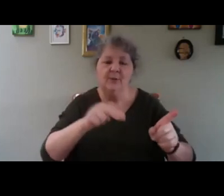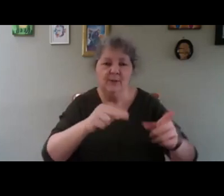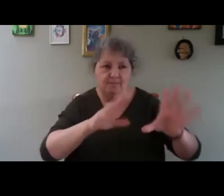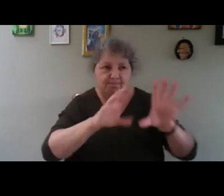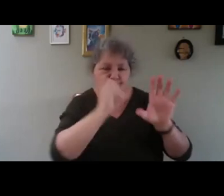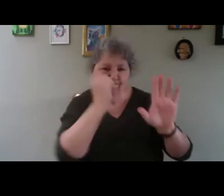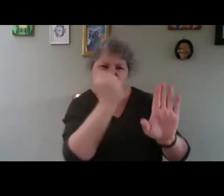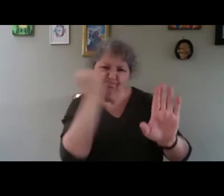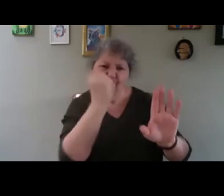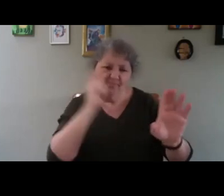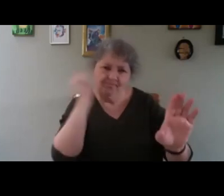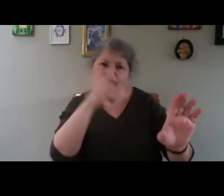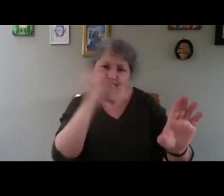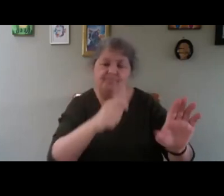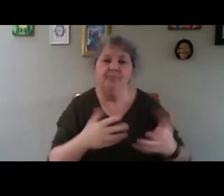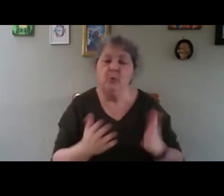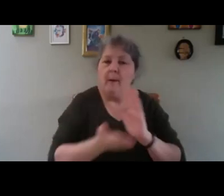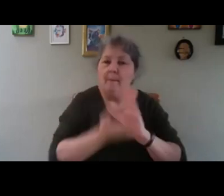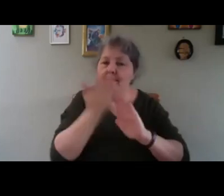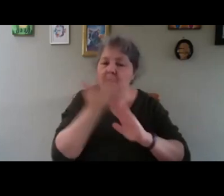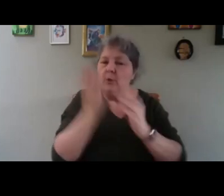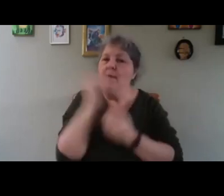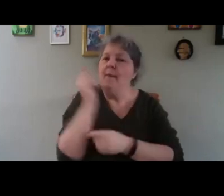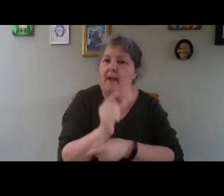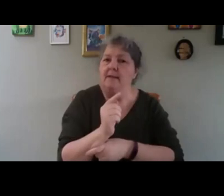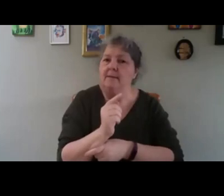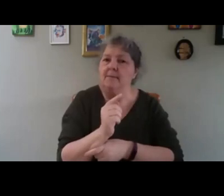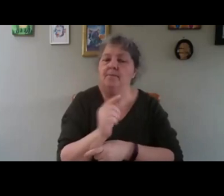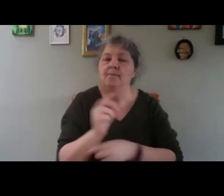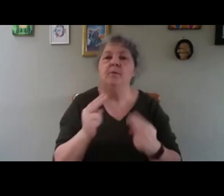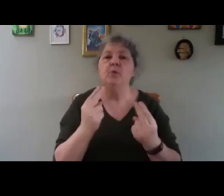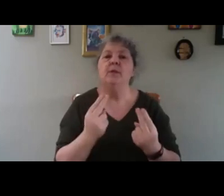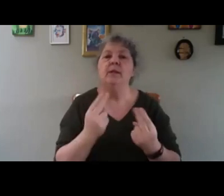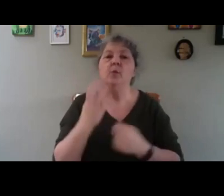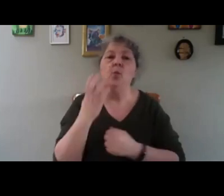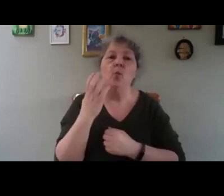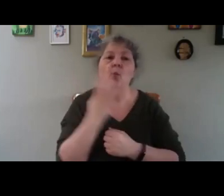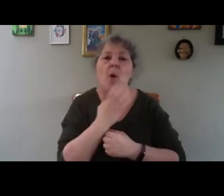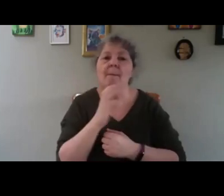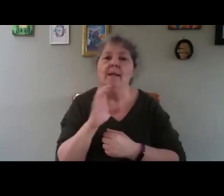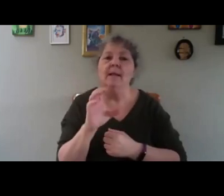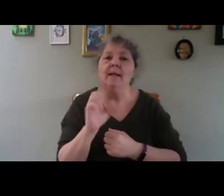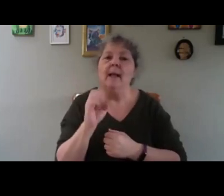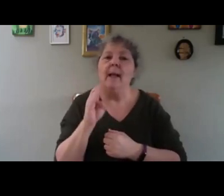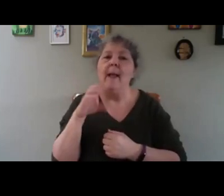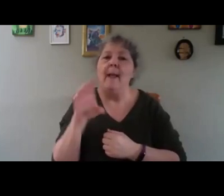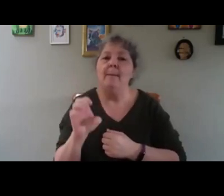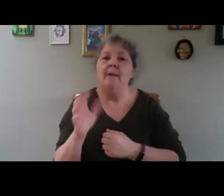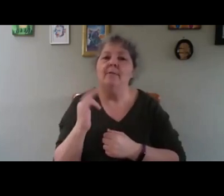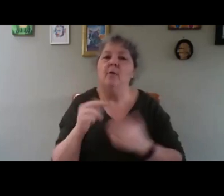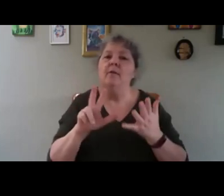can, you know, build something with that. You need a warming cable. If you have eight